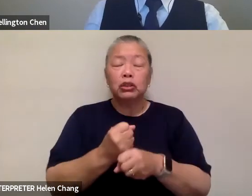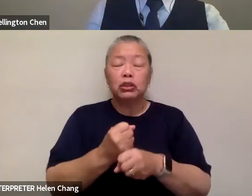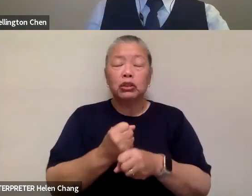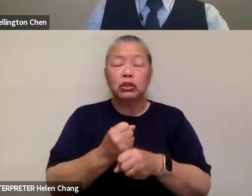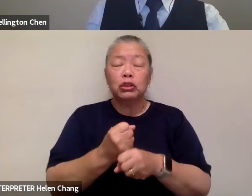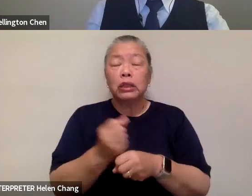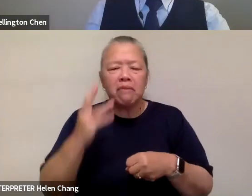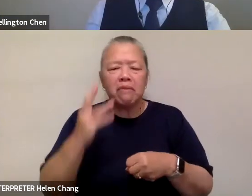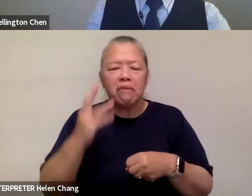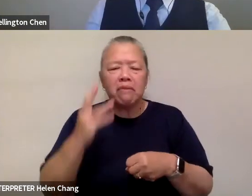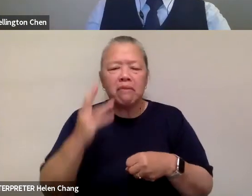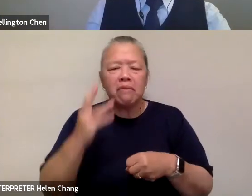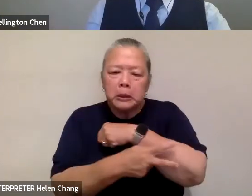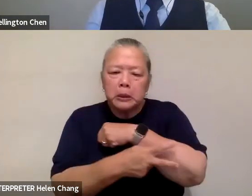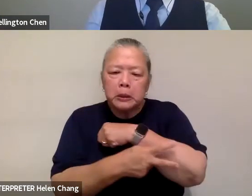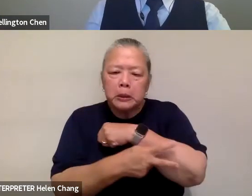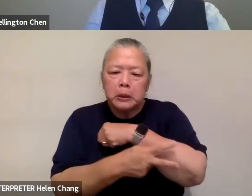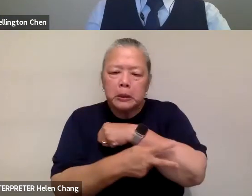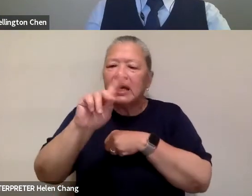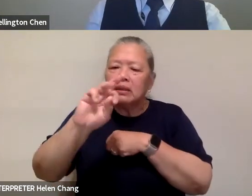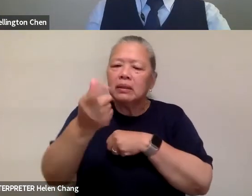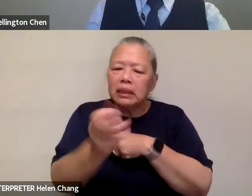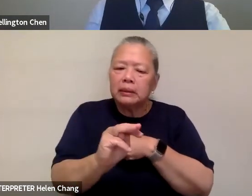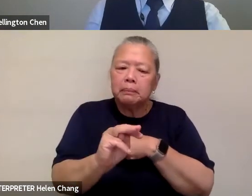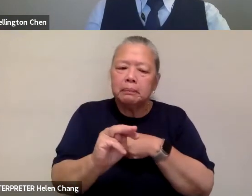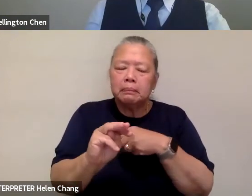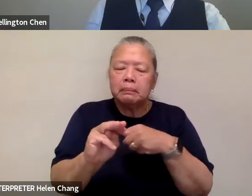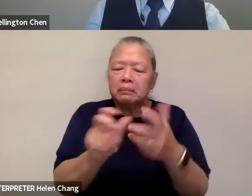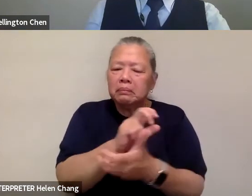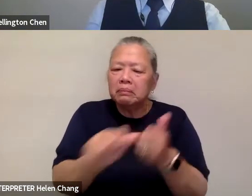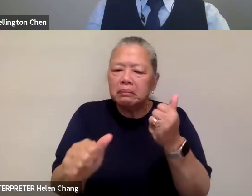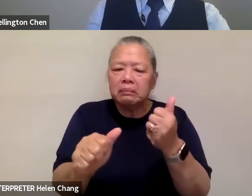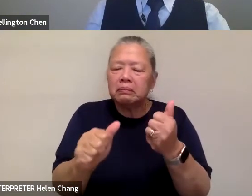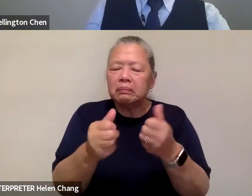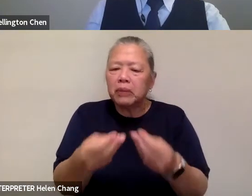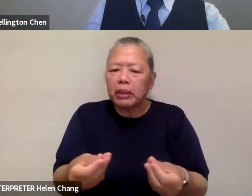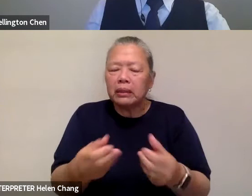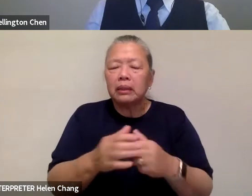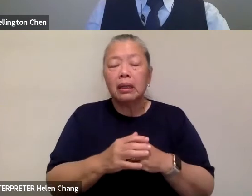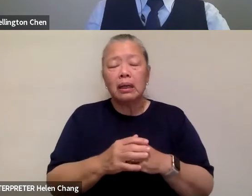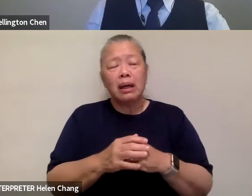And so that that already tells you, I think, that that there's a desperation here